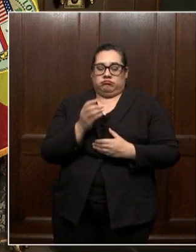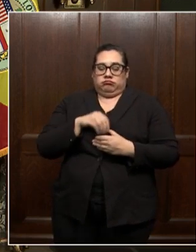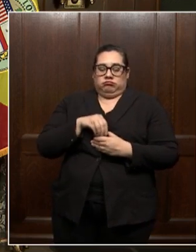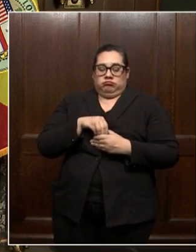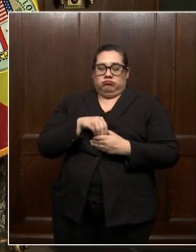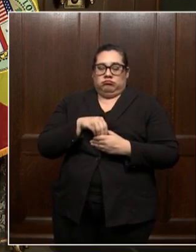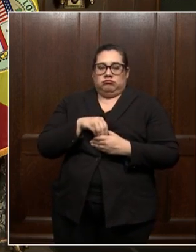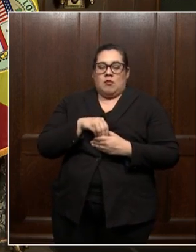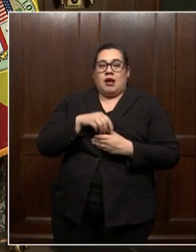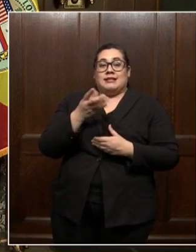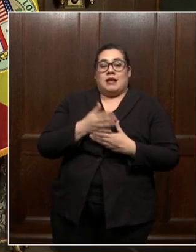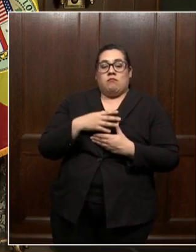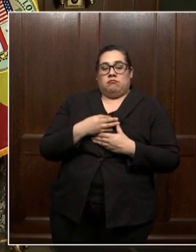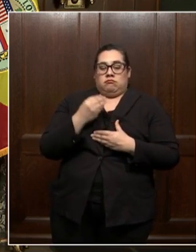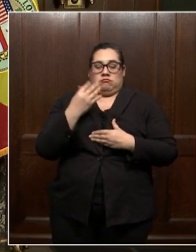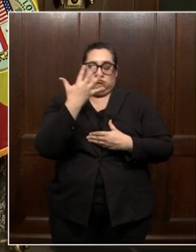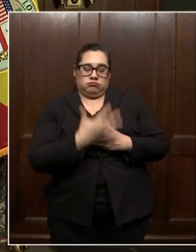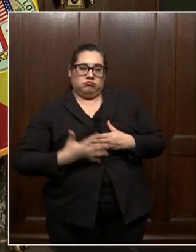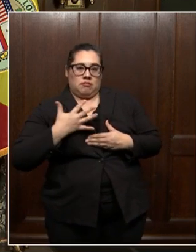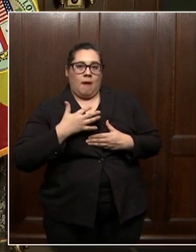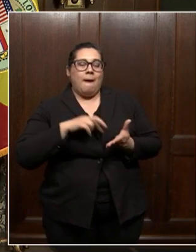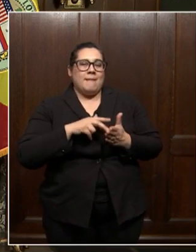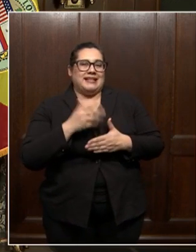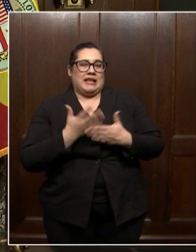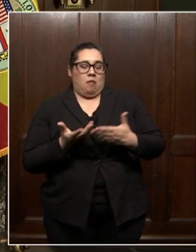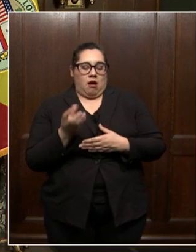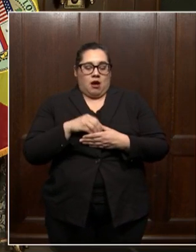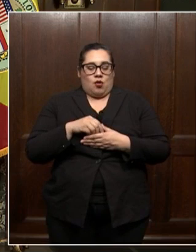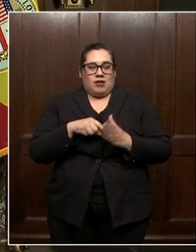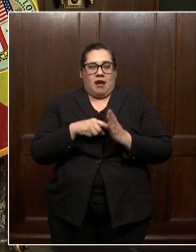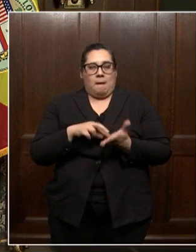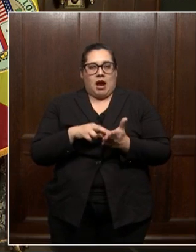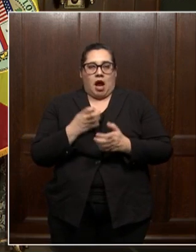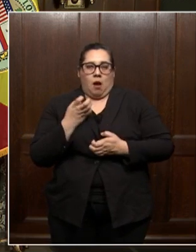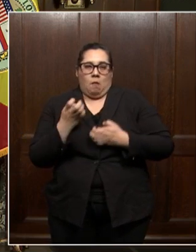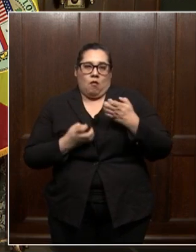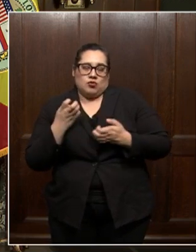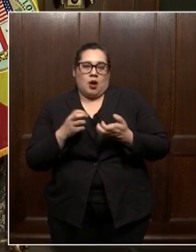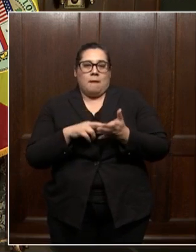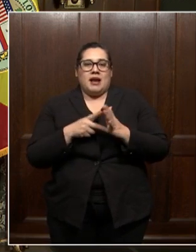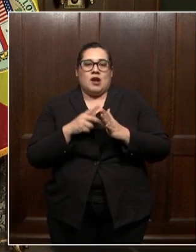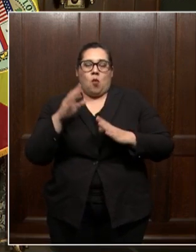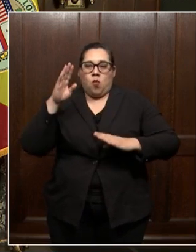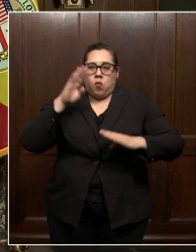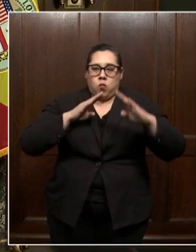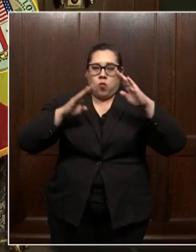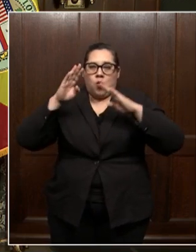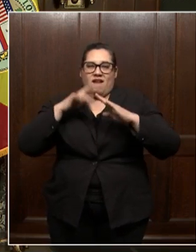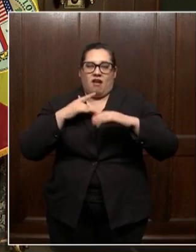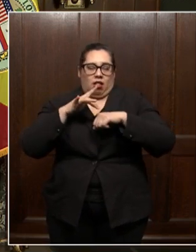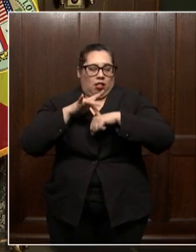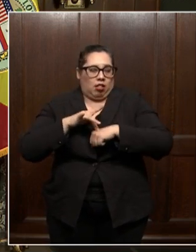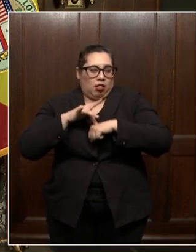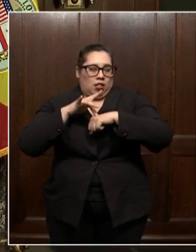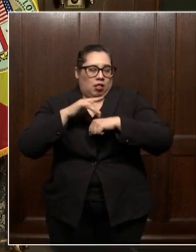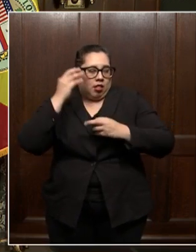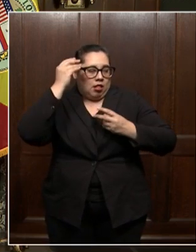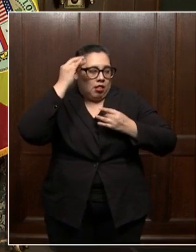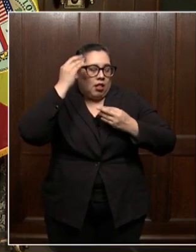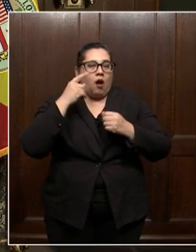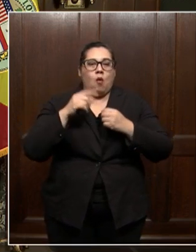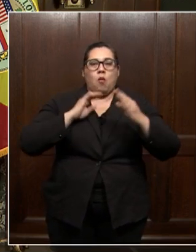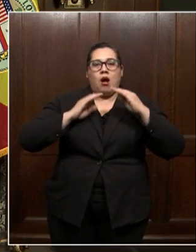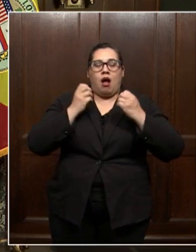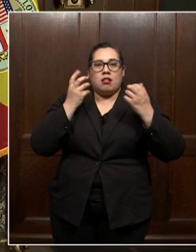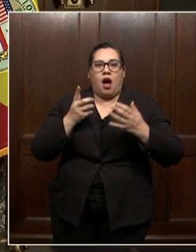and external. So those, some of the internal or emotional symptoms are just worry and rumination. We worry a lot,